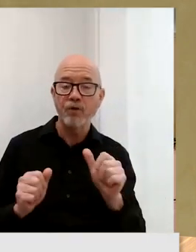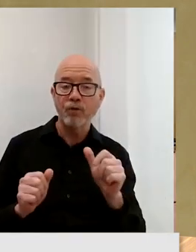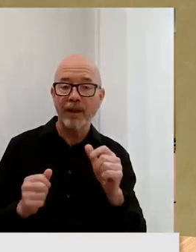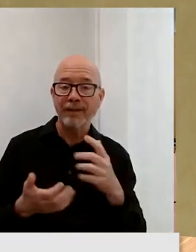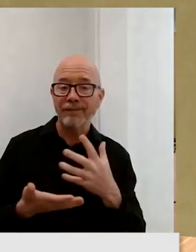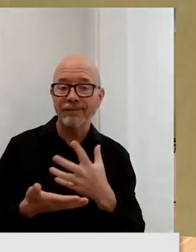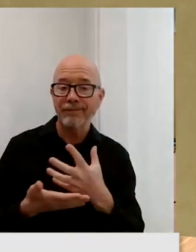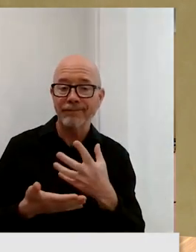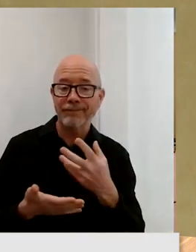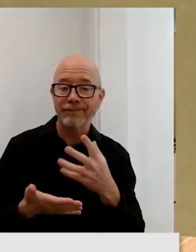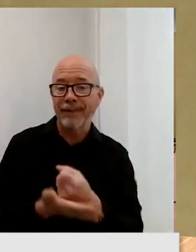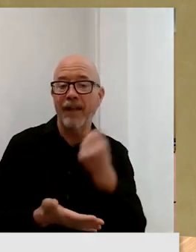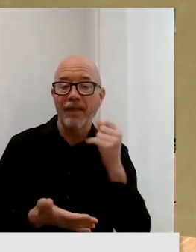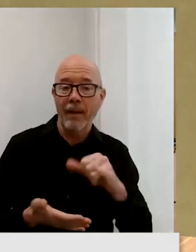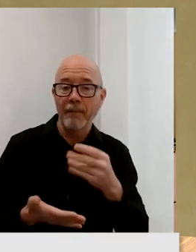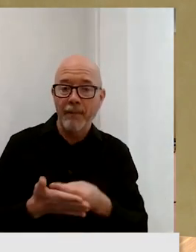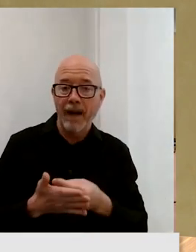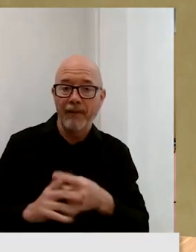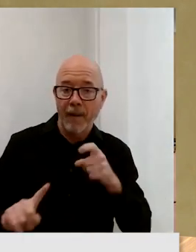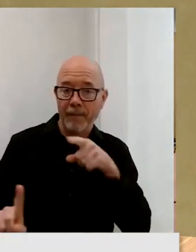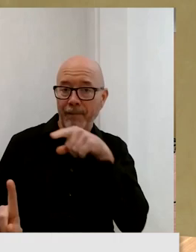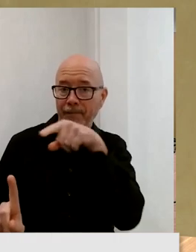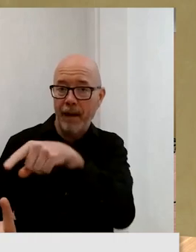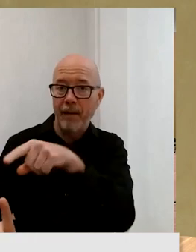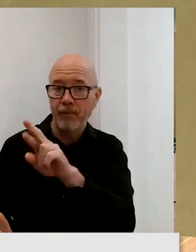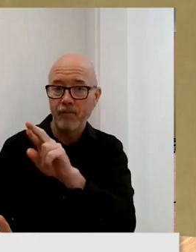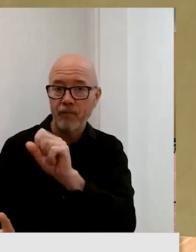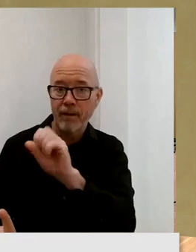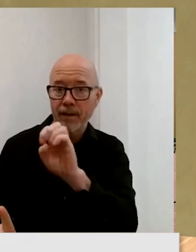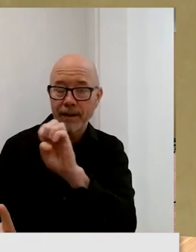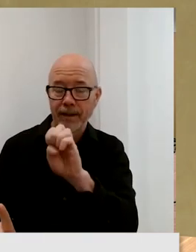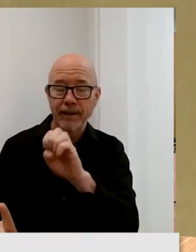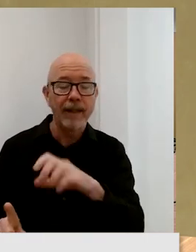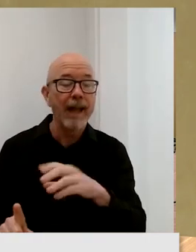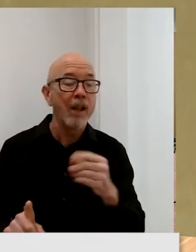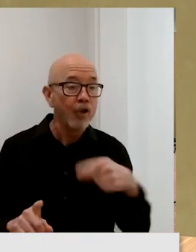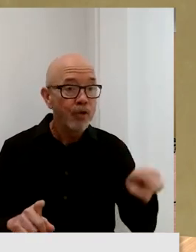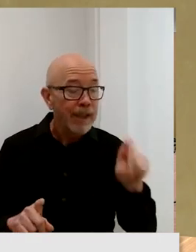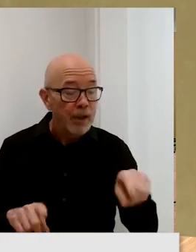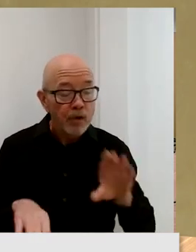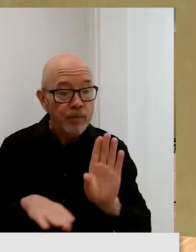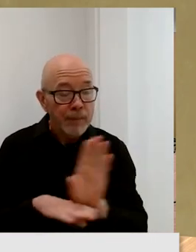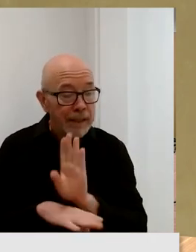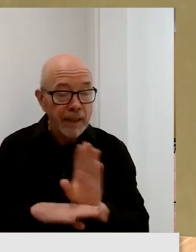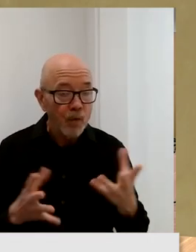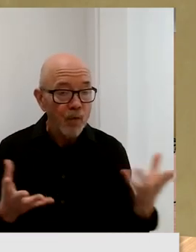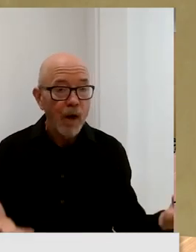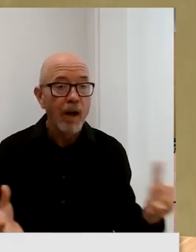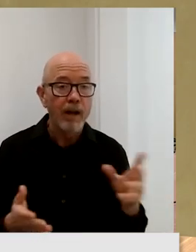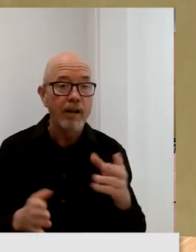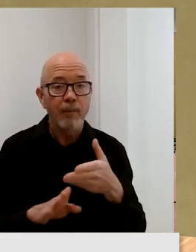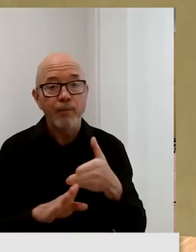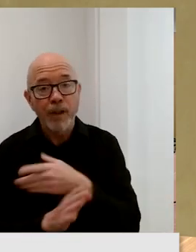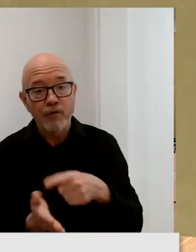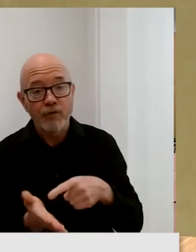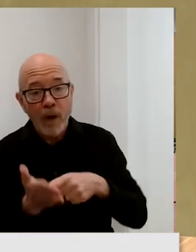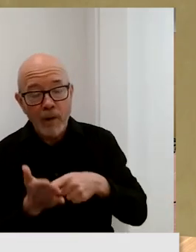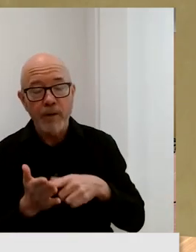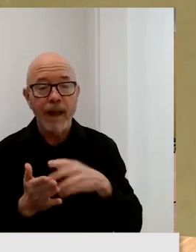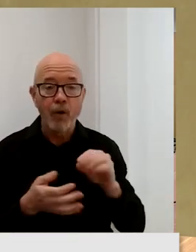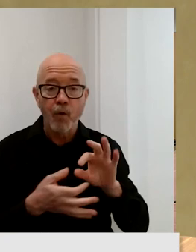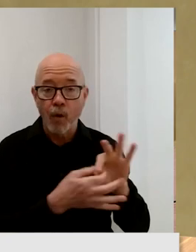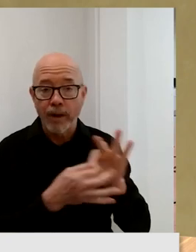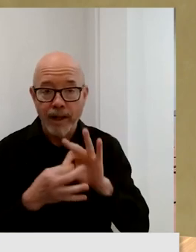So you need to get busy with the prerequisites for a plan and the AMO coordination to get the public involved to